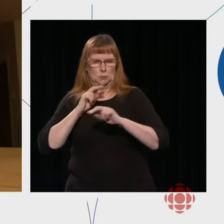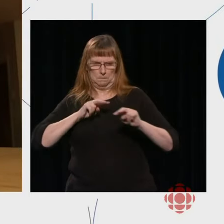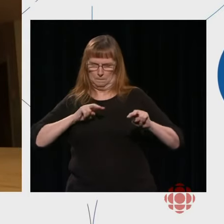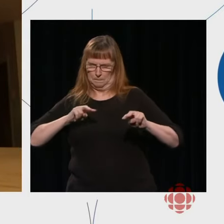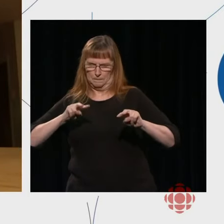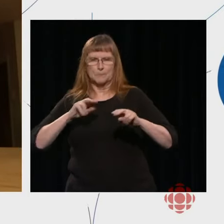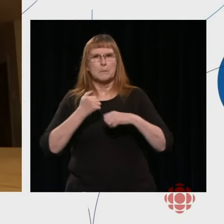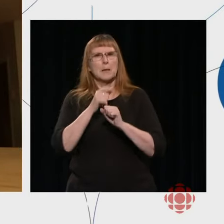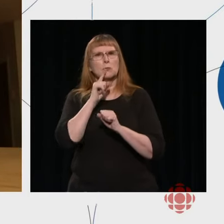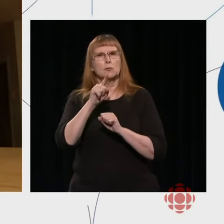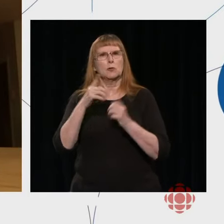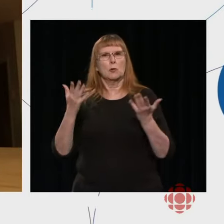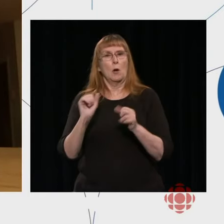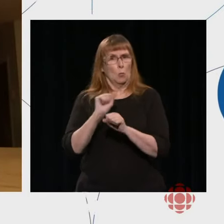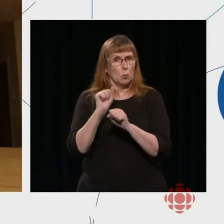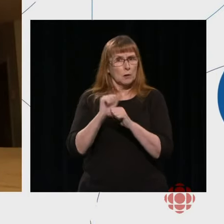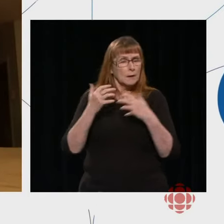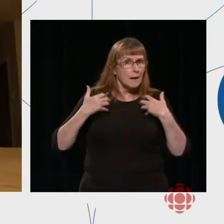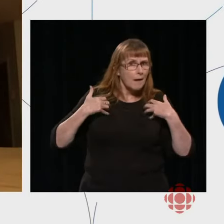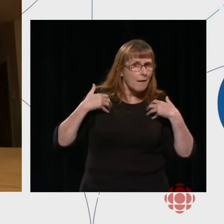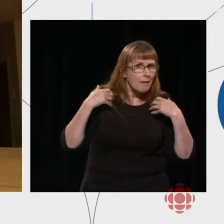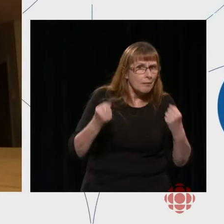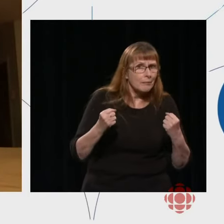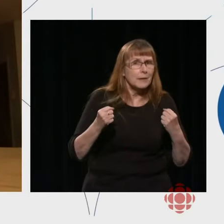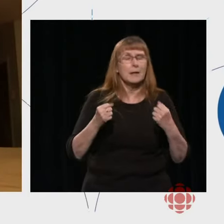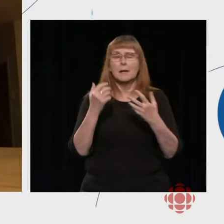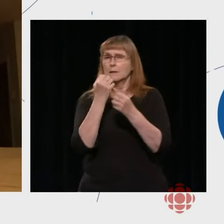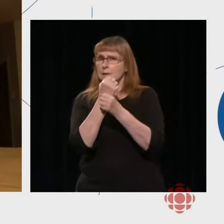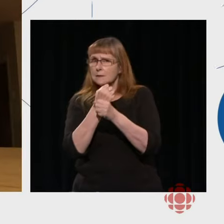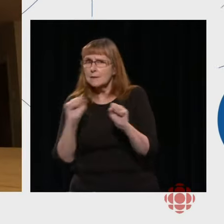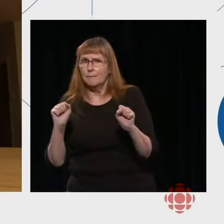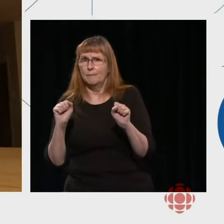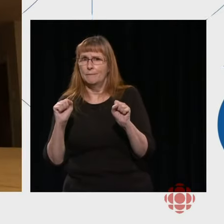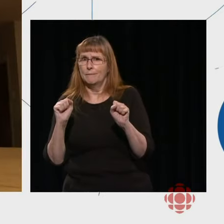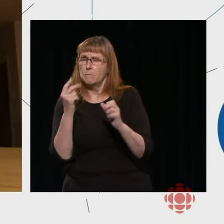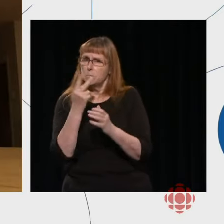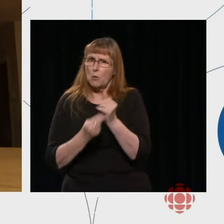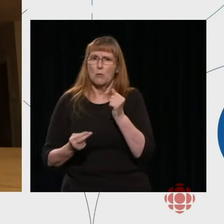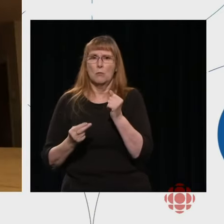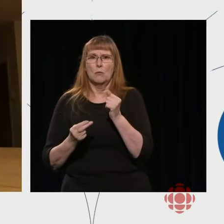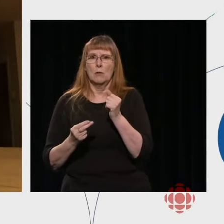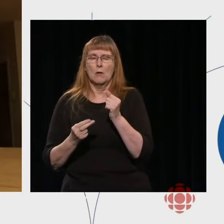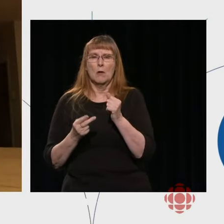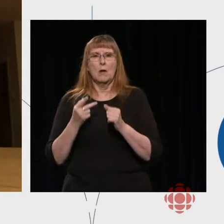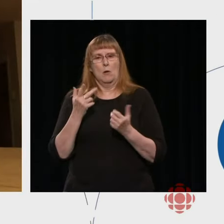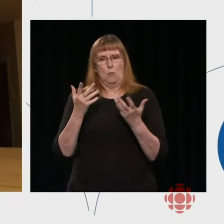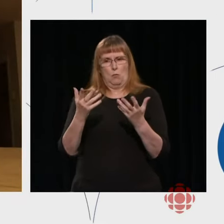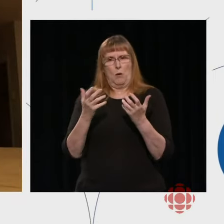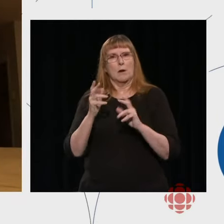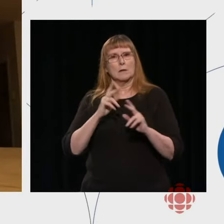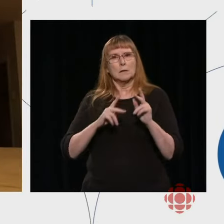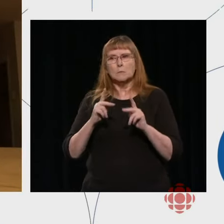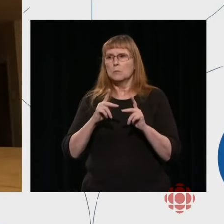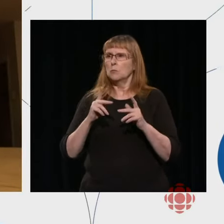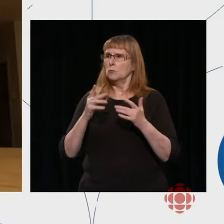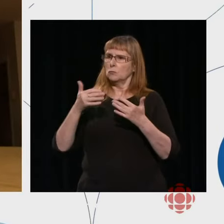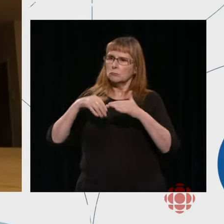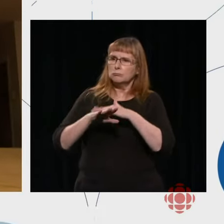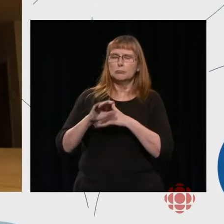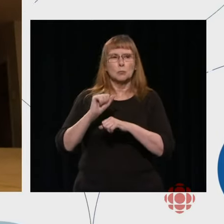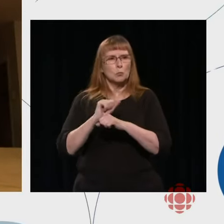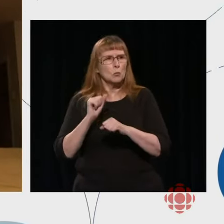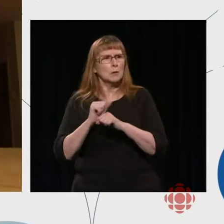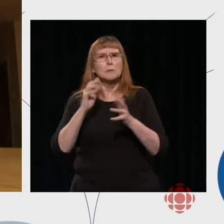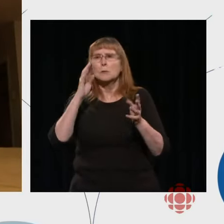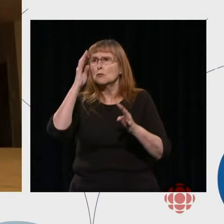a safe, healthy environment. Because the most important thing is that when people create, they have fun.